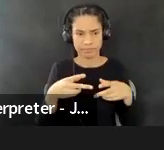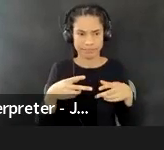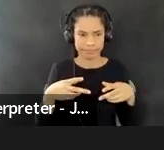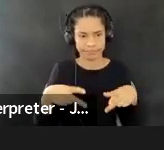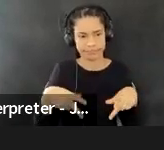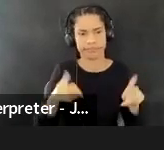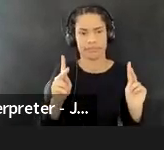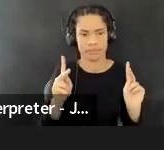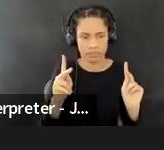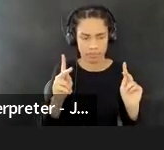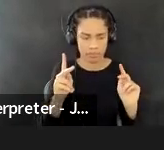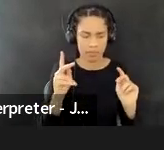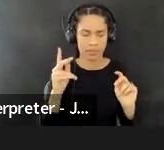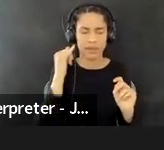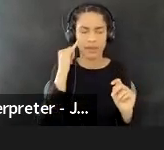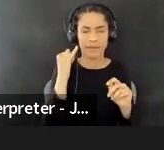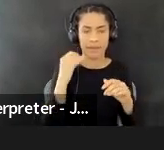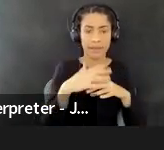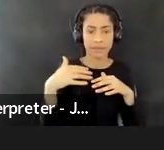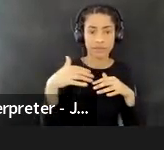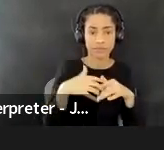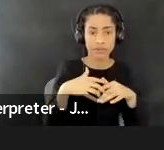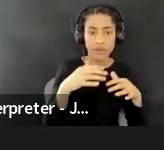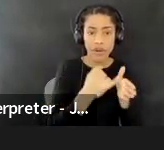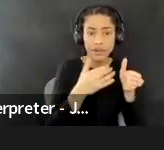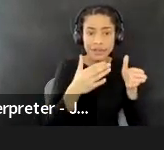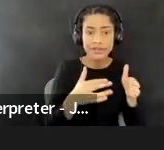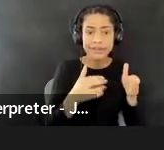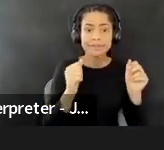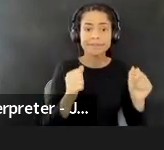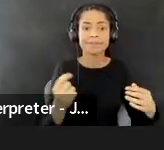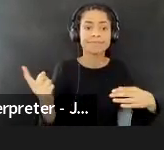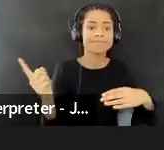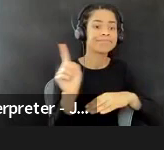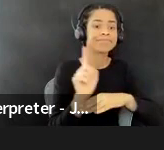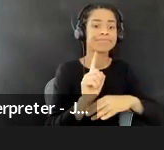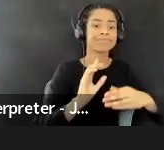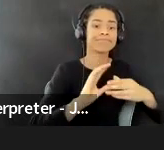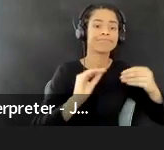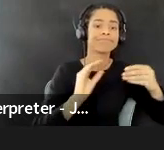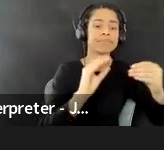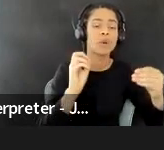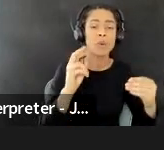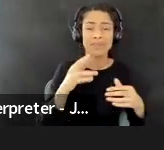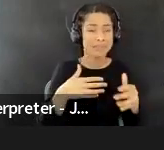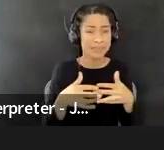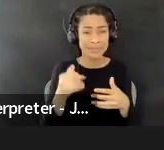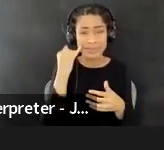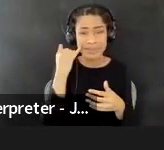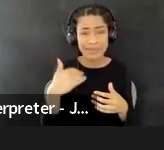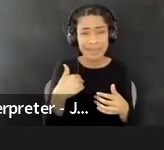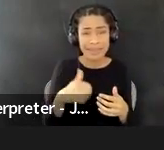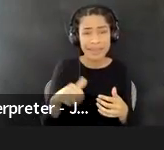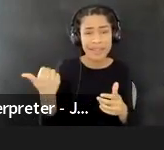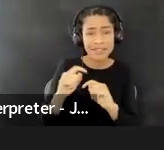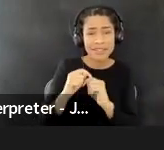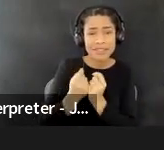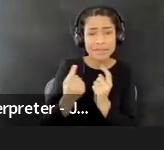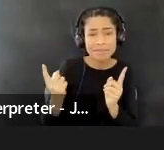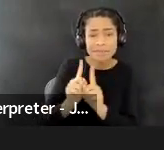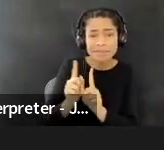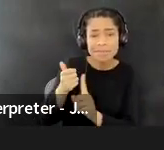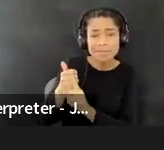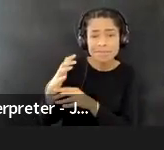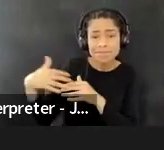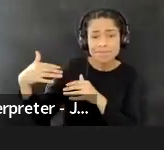with another indigenous artist or indigenous organization or working across difference with, um, I'm going to say a more mainstream and,